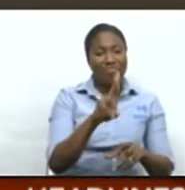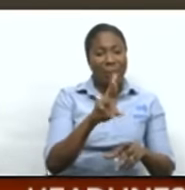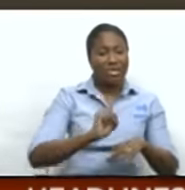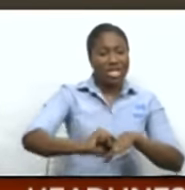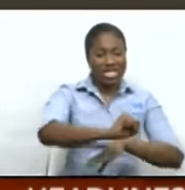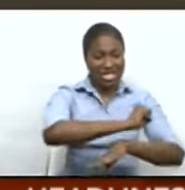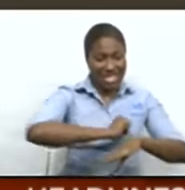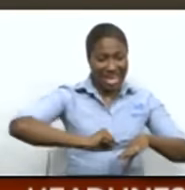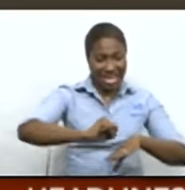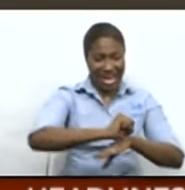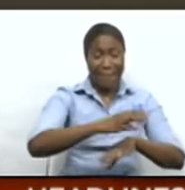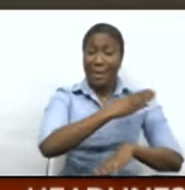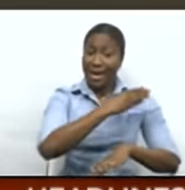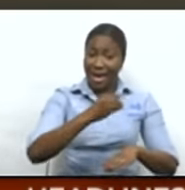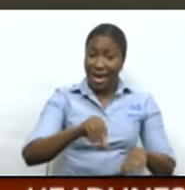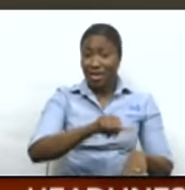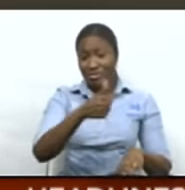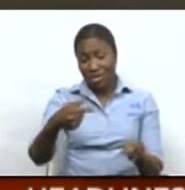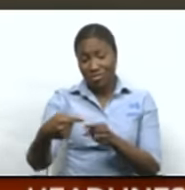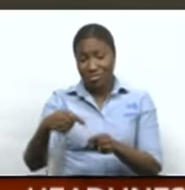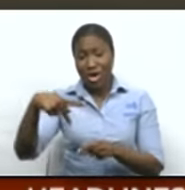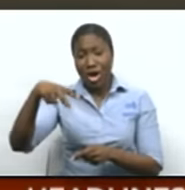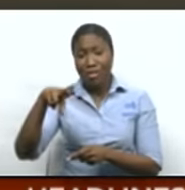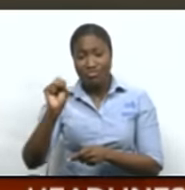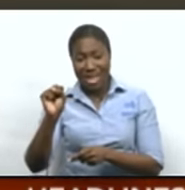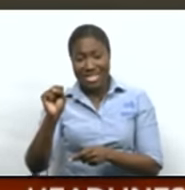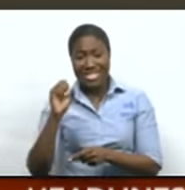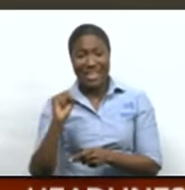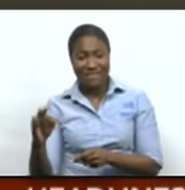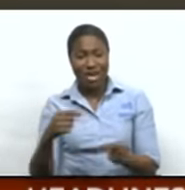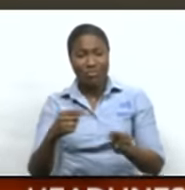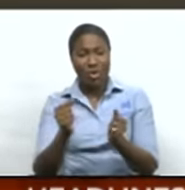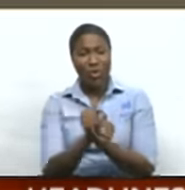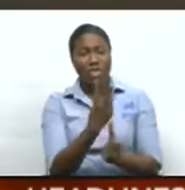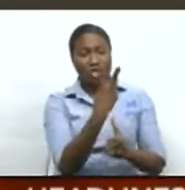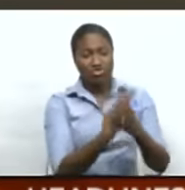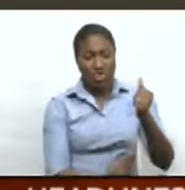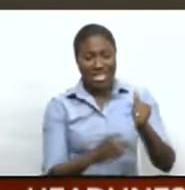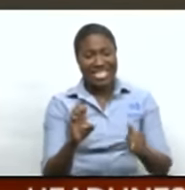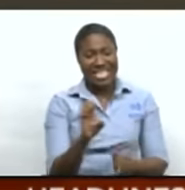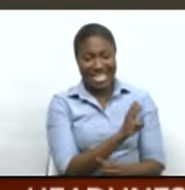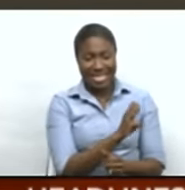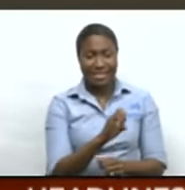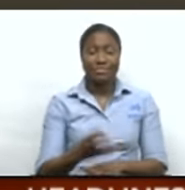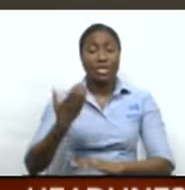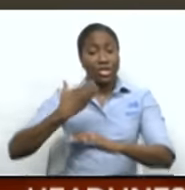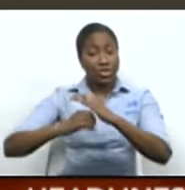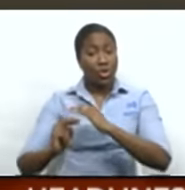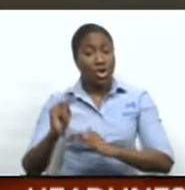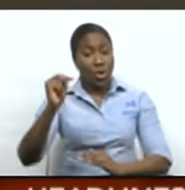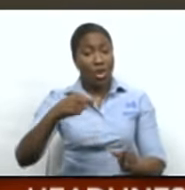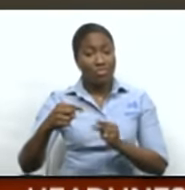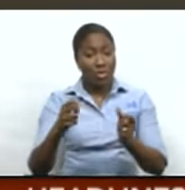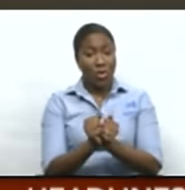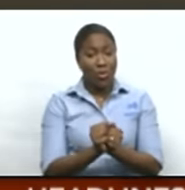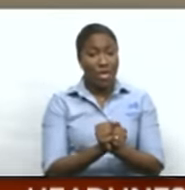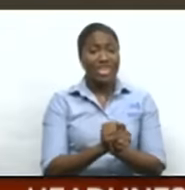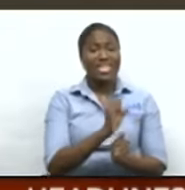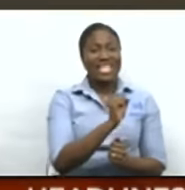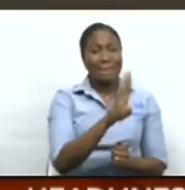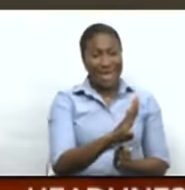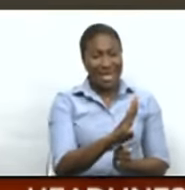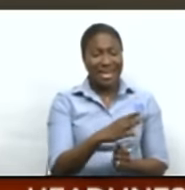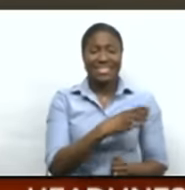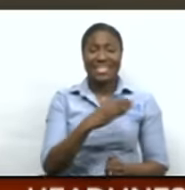field and on the main field. Presentation, San Fernando tackles Trinity East. Chaguanas North welcomes St. Benedict's College,